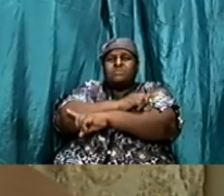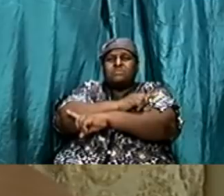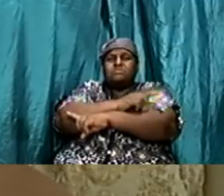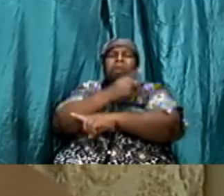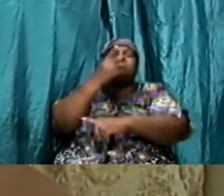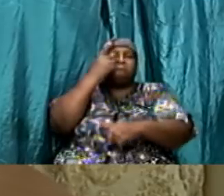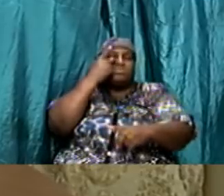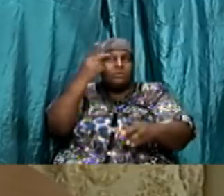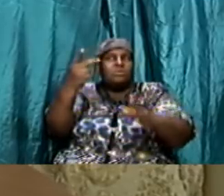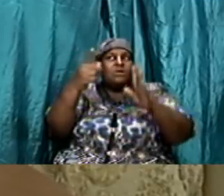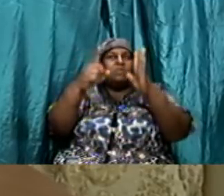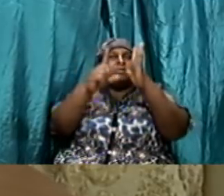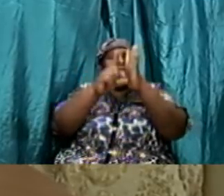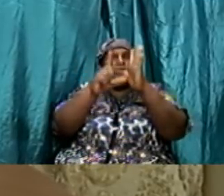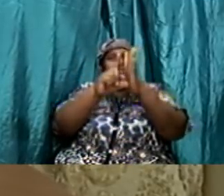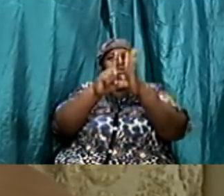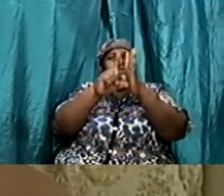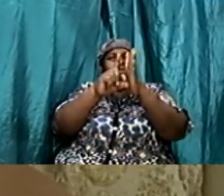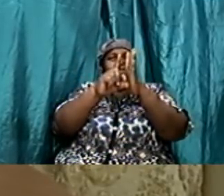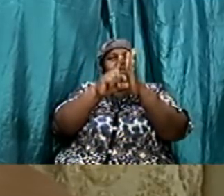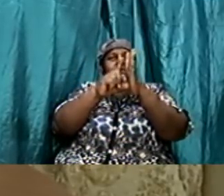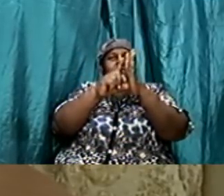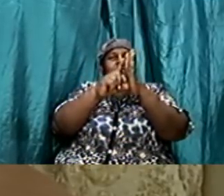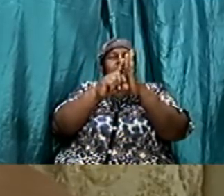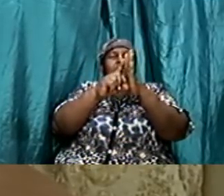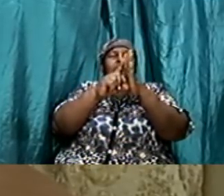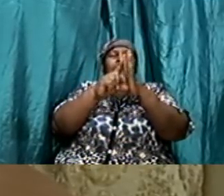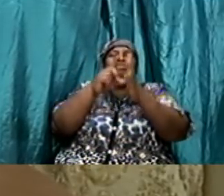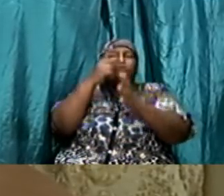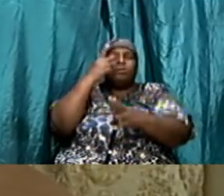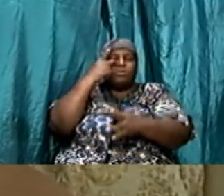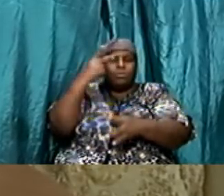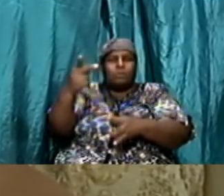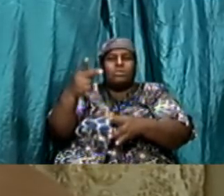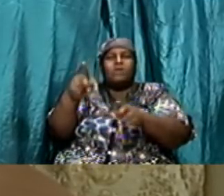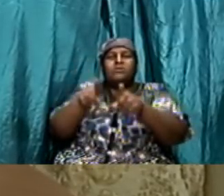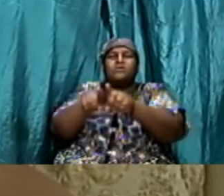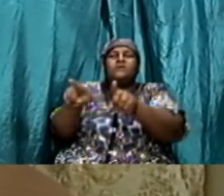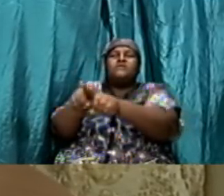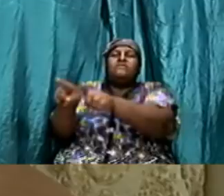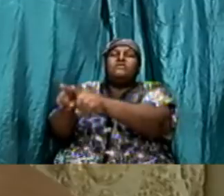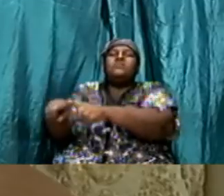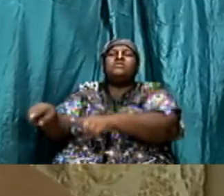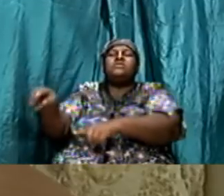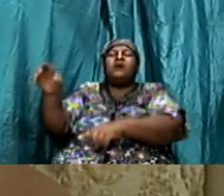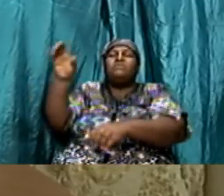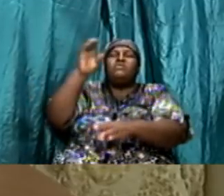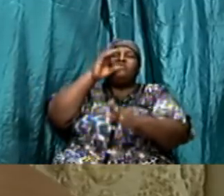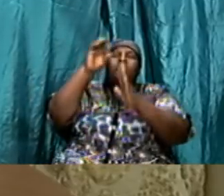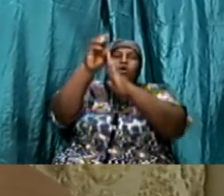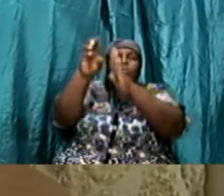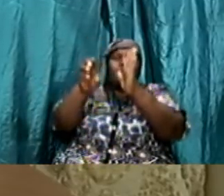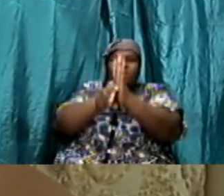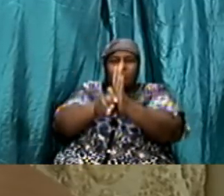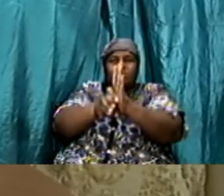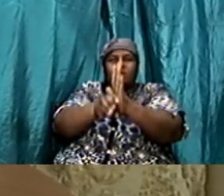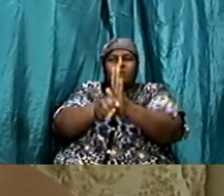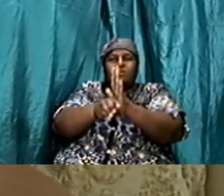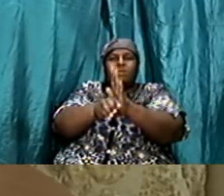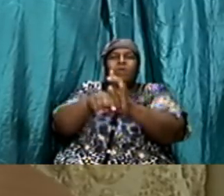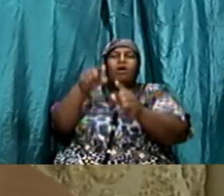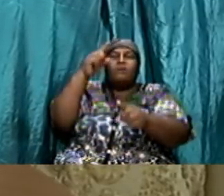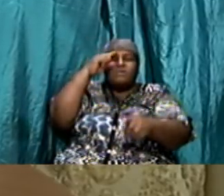law we look at the different type of covenant and what a covenant is we said that a covenant is like a contract